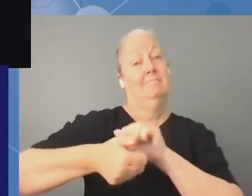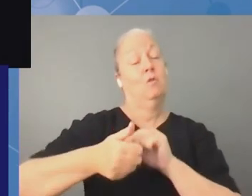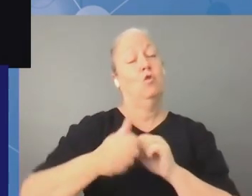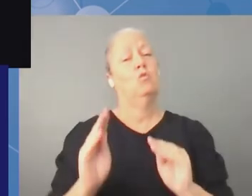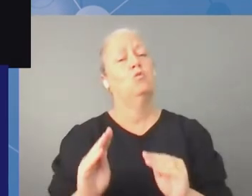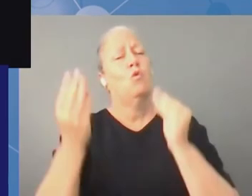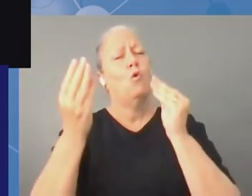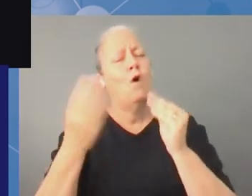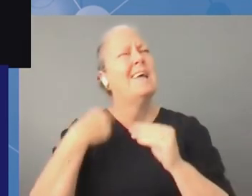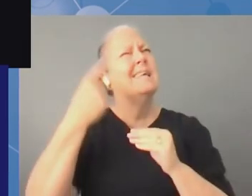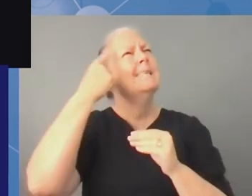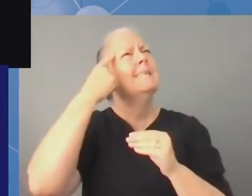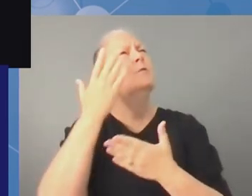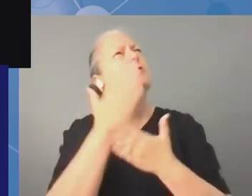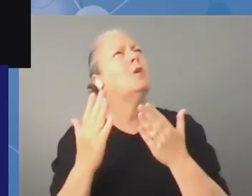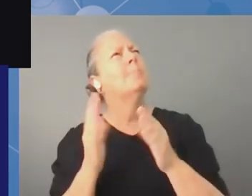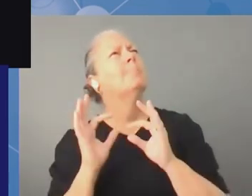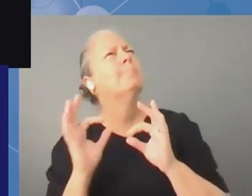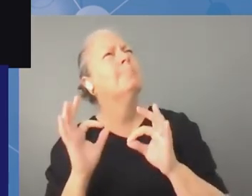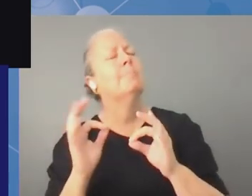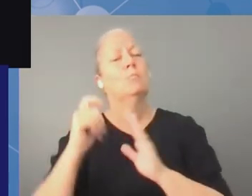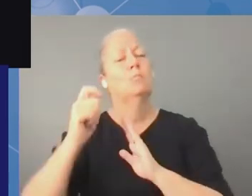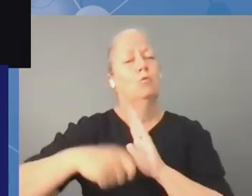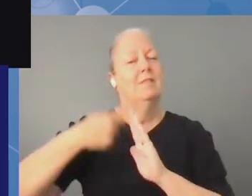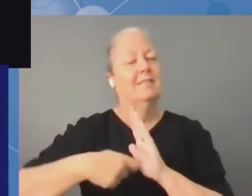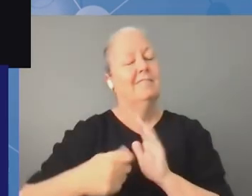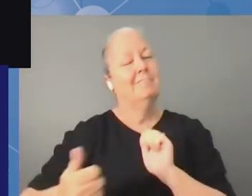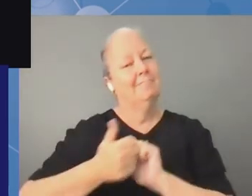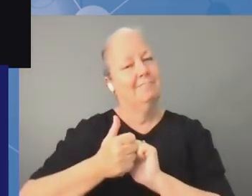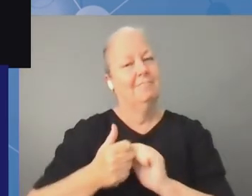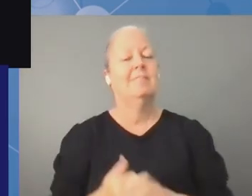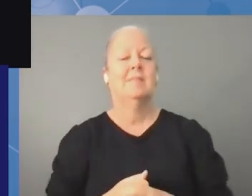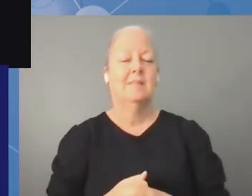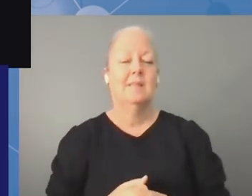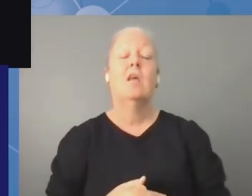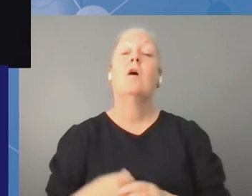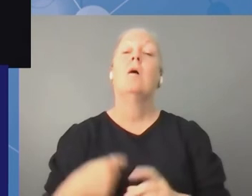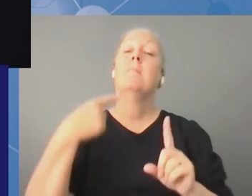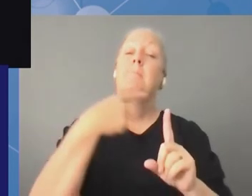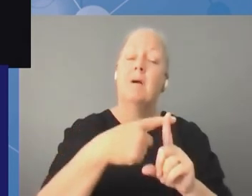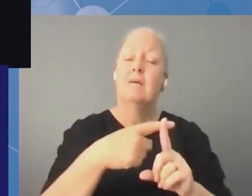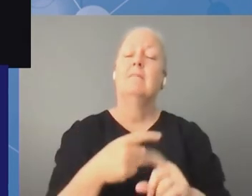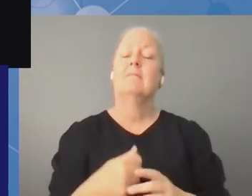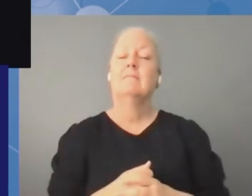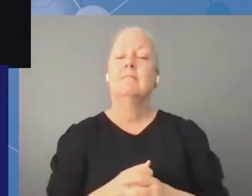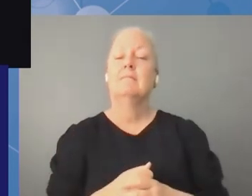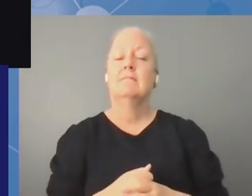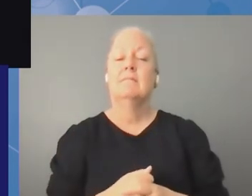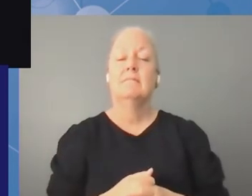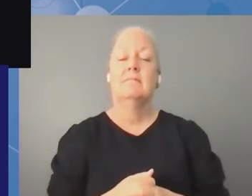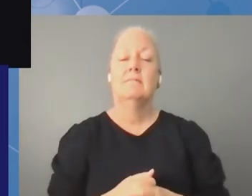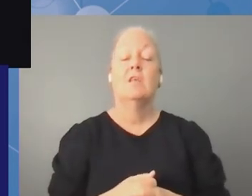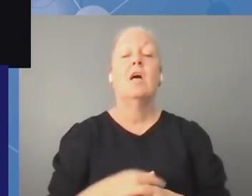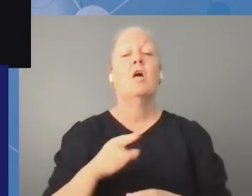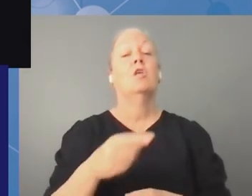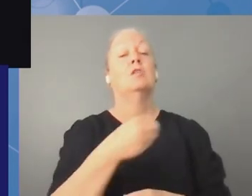and the third remark on the side is i can assure you that we have a really nice summer in poland so